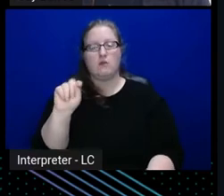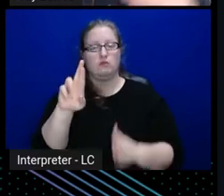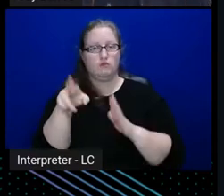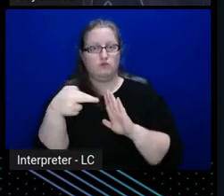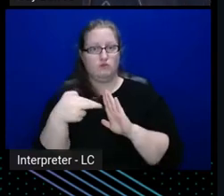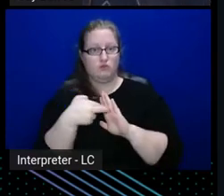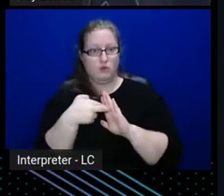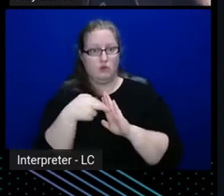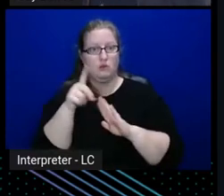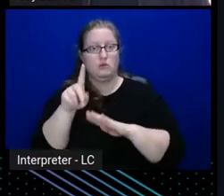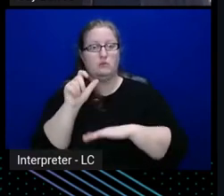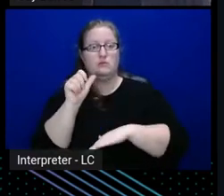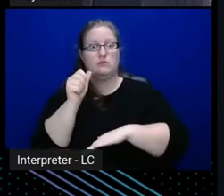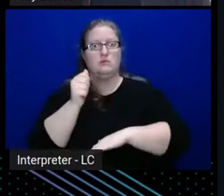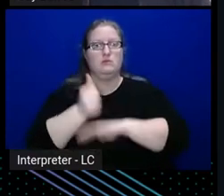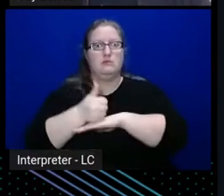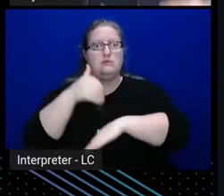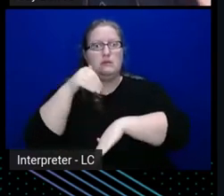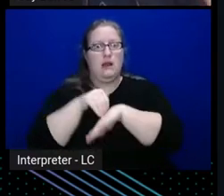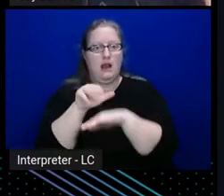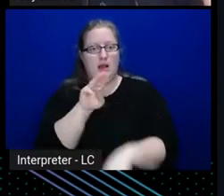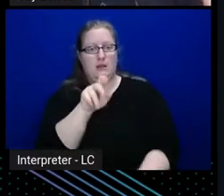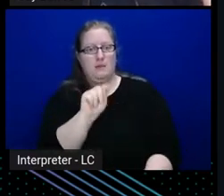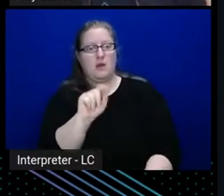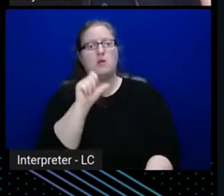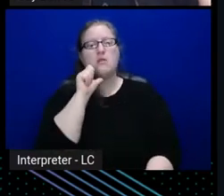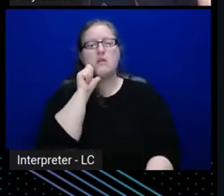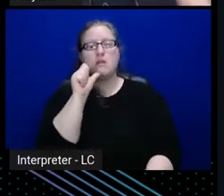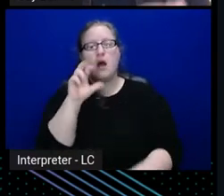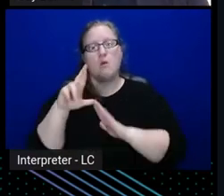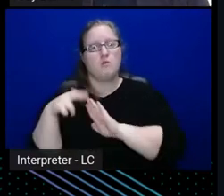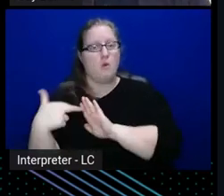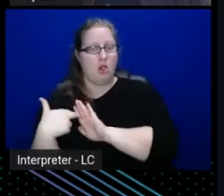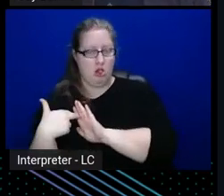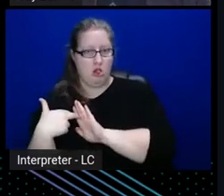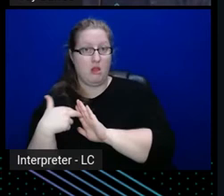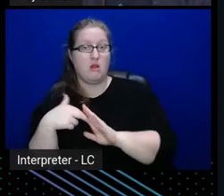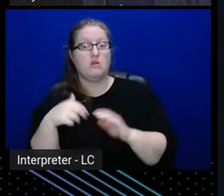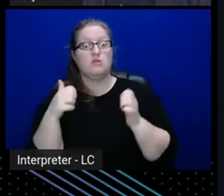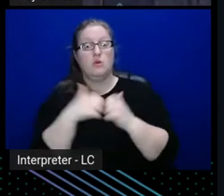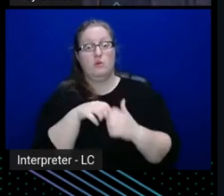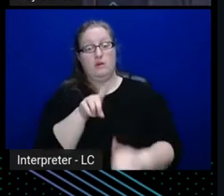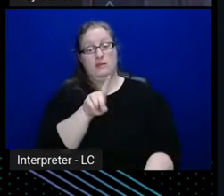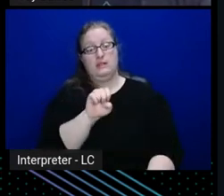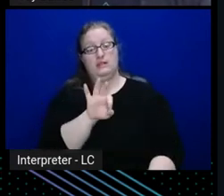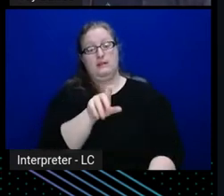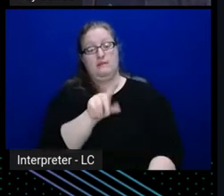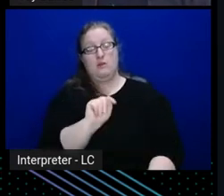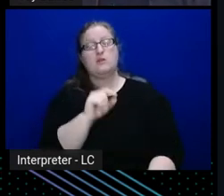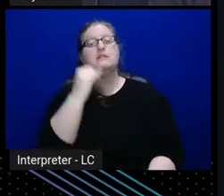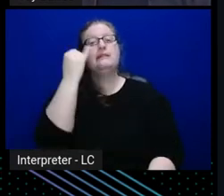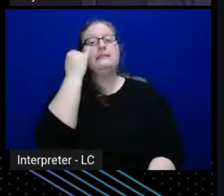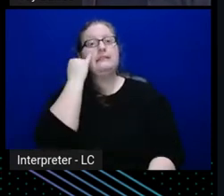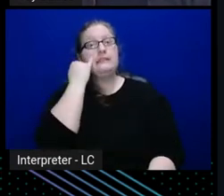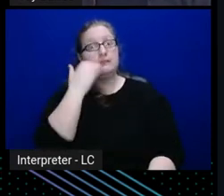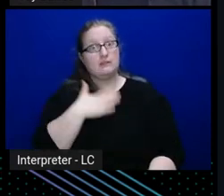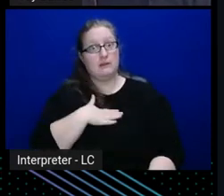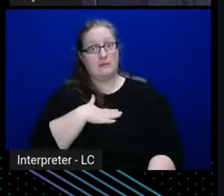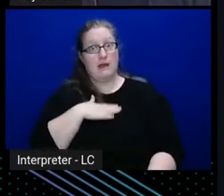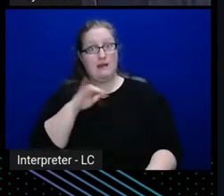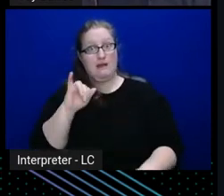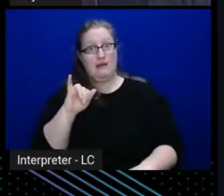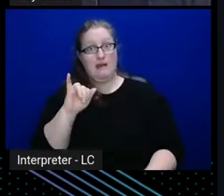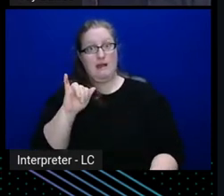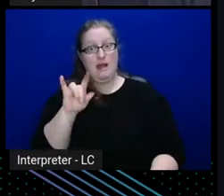at the mount, right, so it's not at the role level, so what you're saying with default role is, if my identity provider